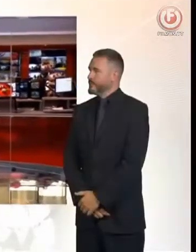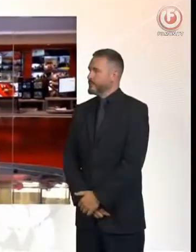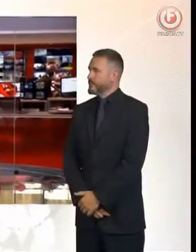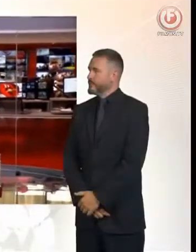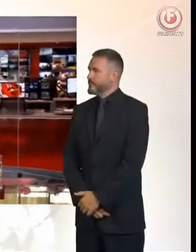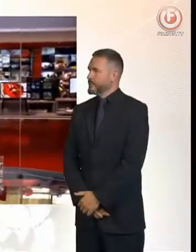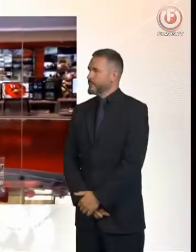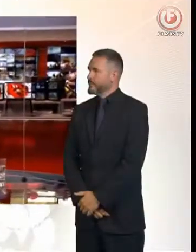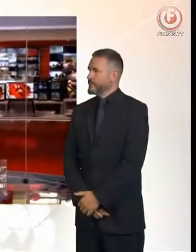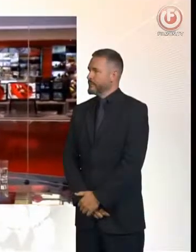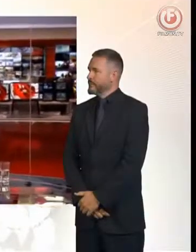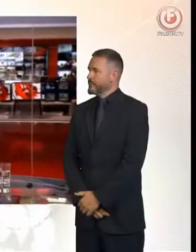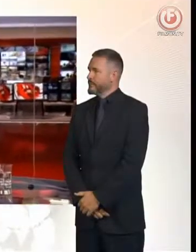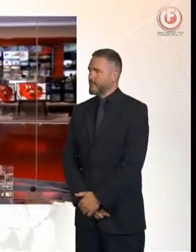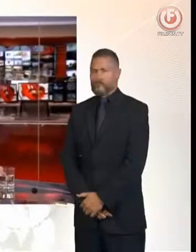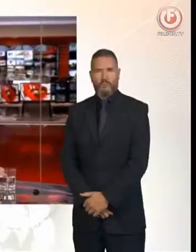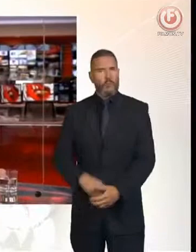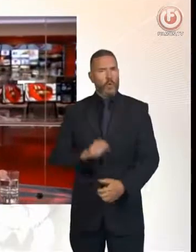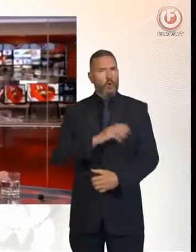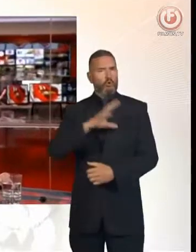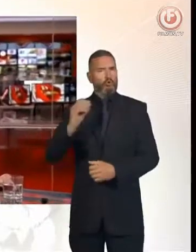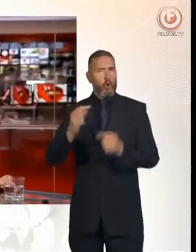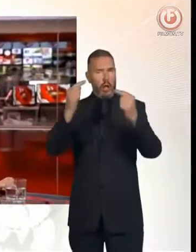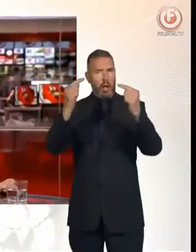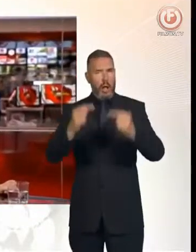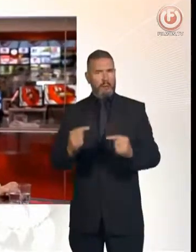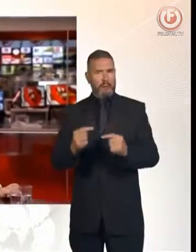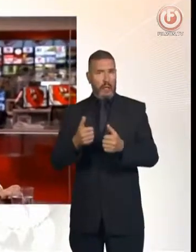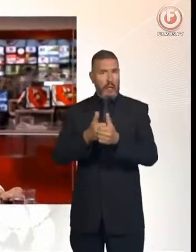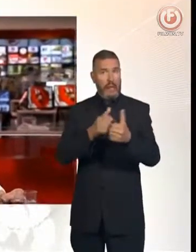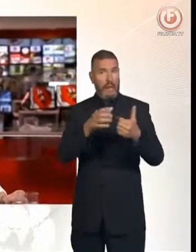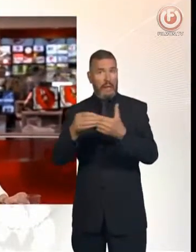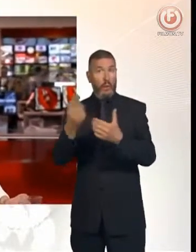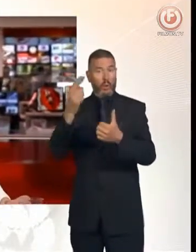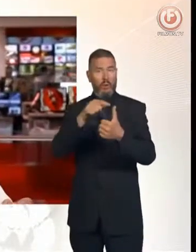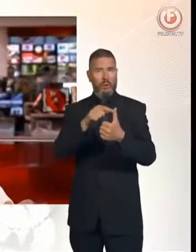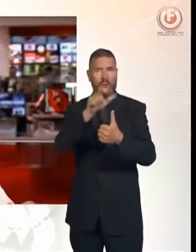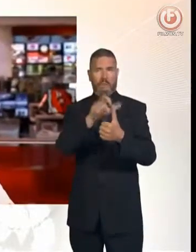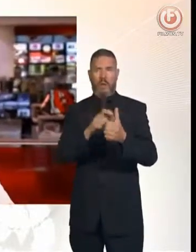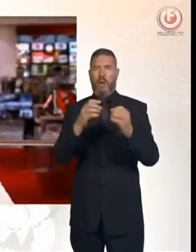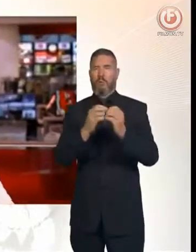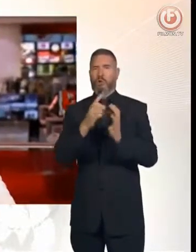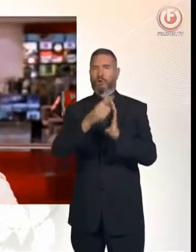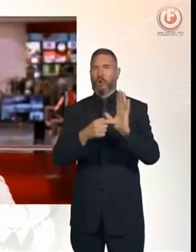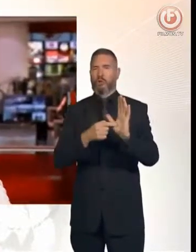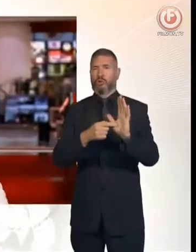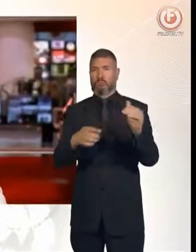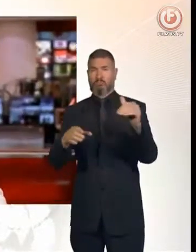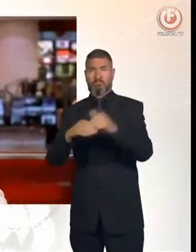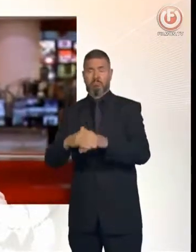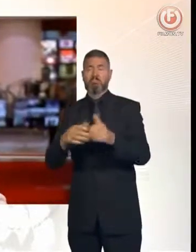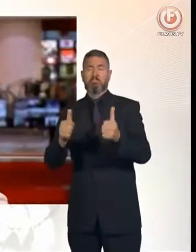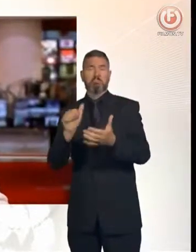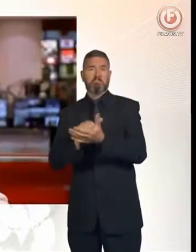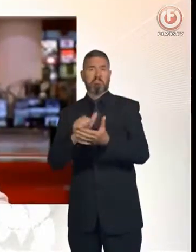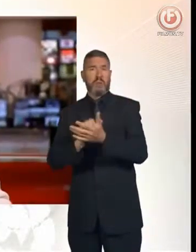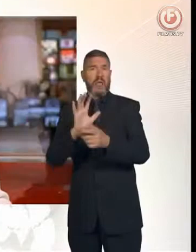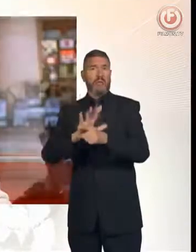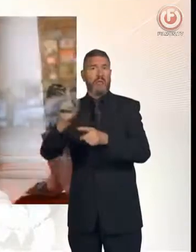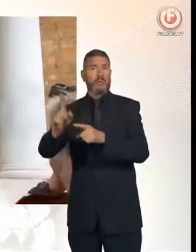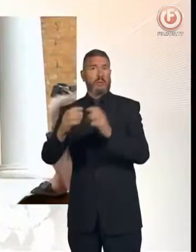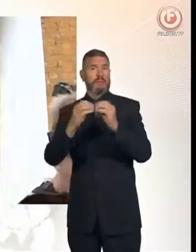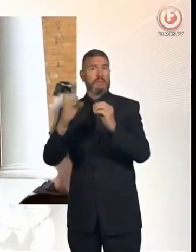The frontrunner in the Tory leadership race Boris Johnson says he will take part in the BBC television debate next week.